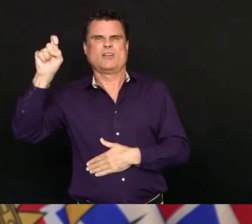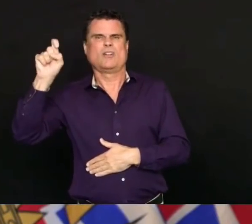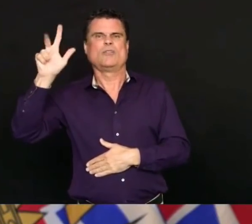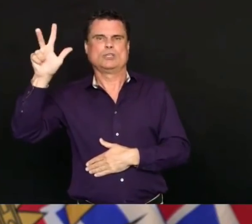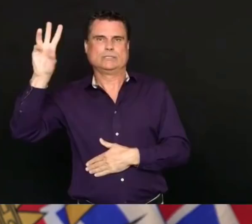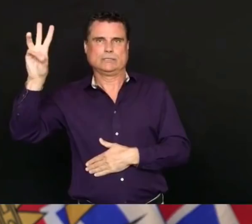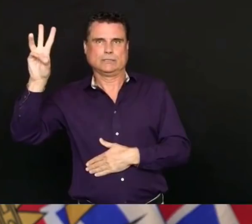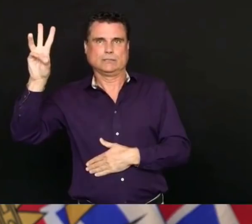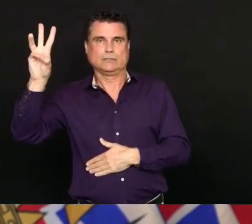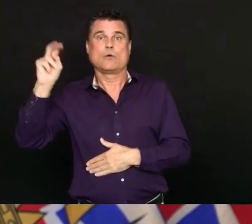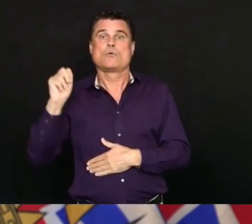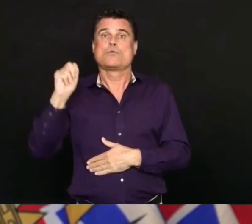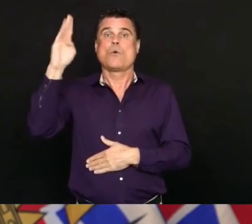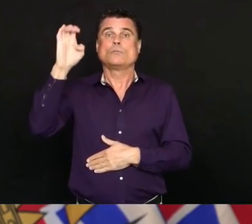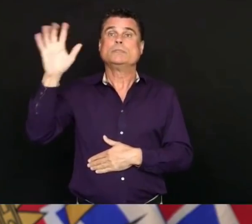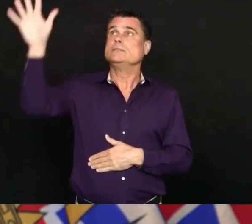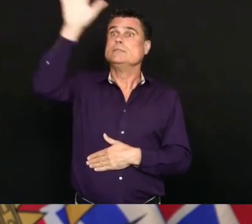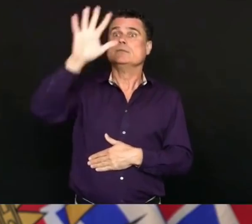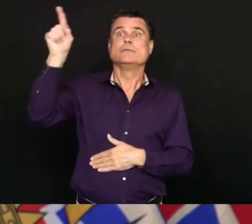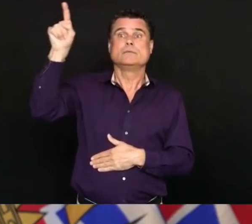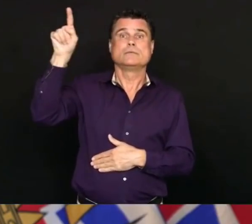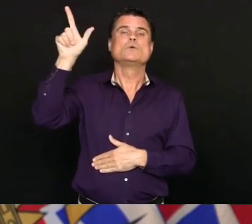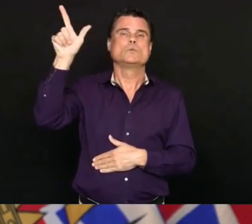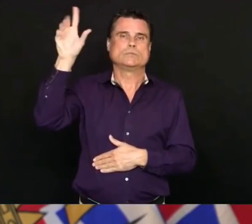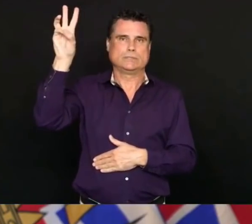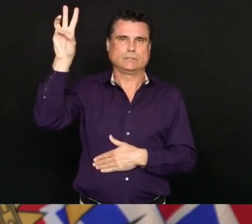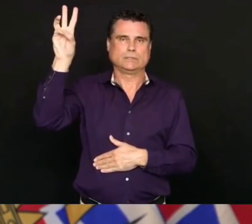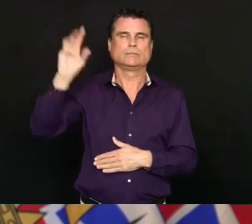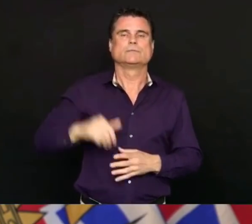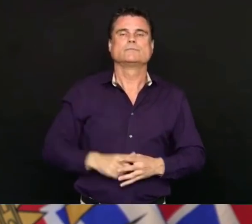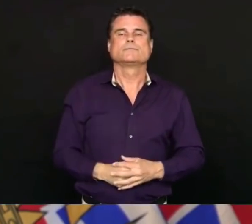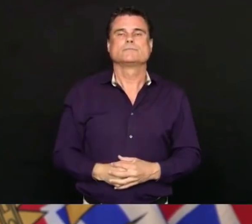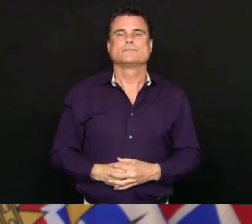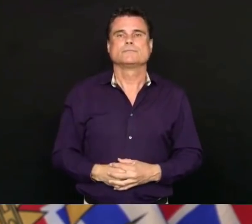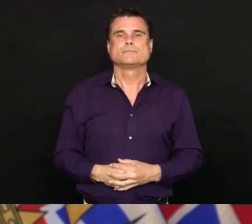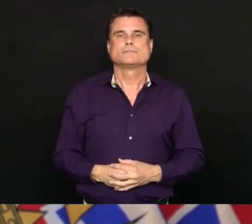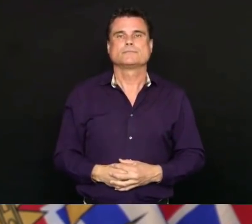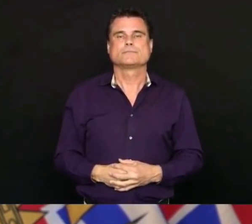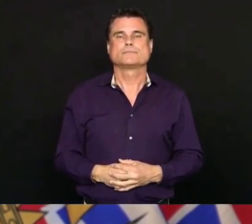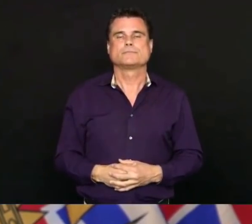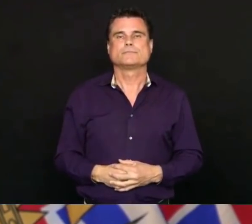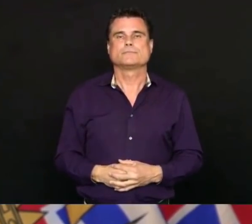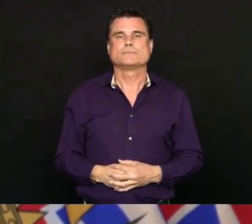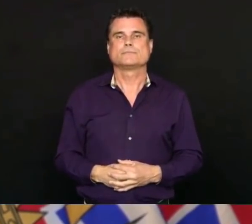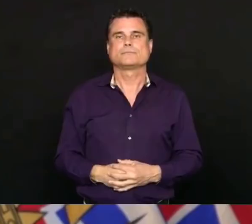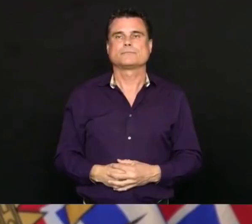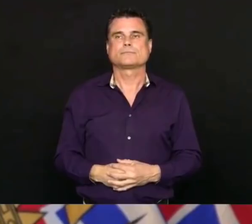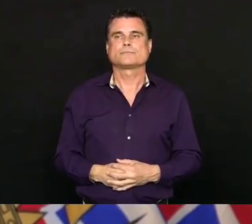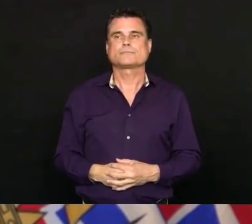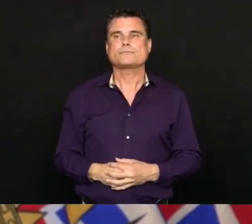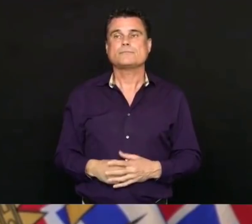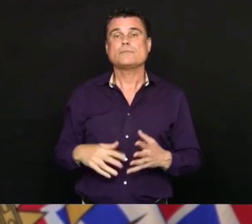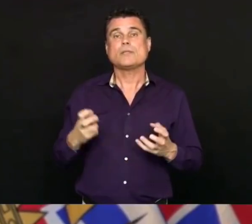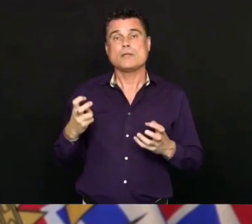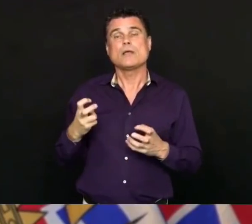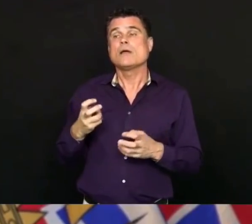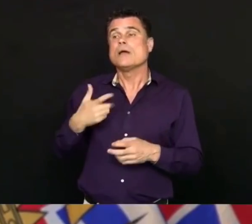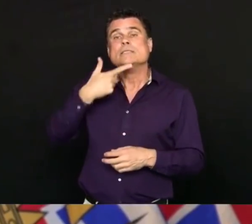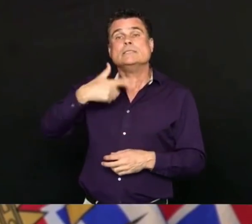26 in the Northern Health Region. We have no new long-term care facility outbreaks.